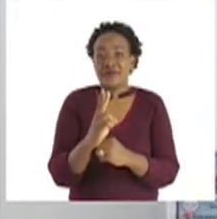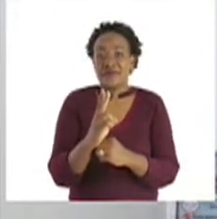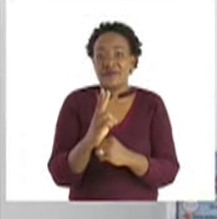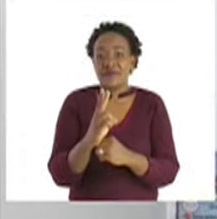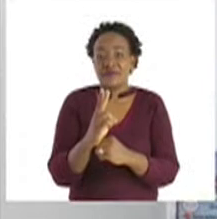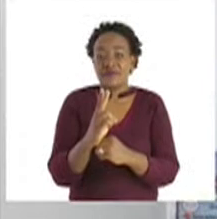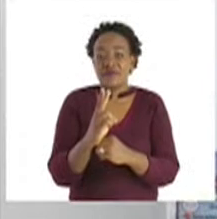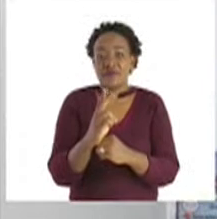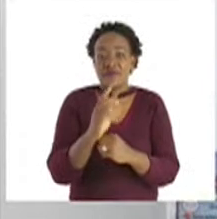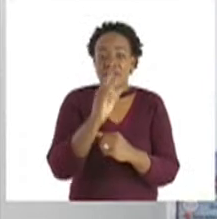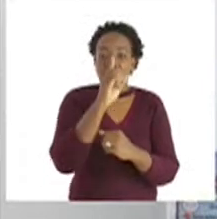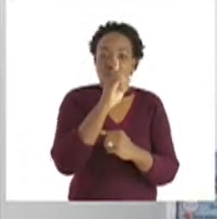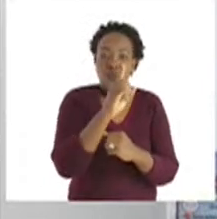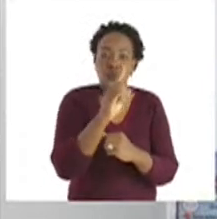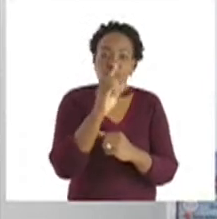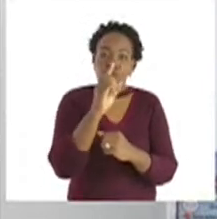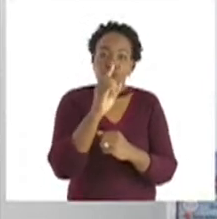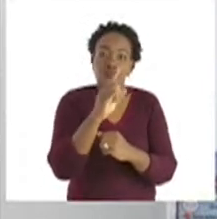We come here.